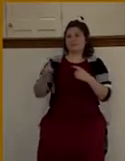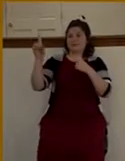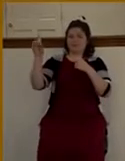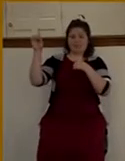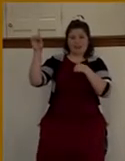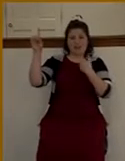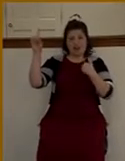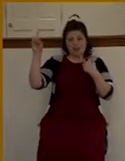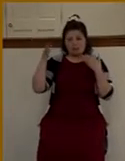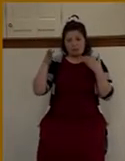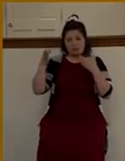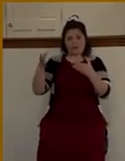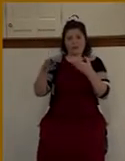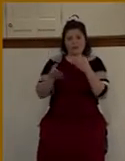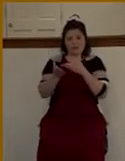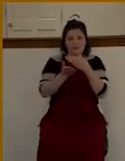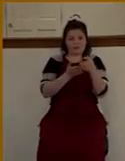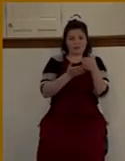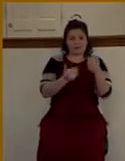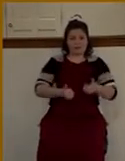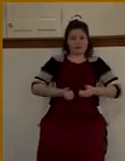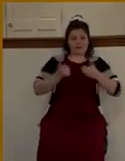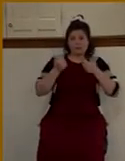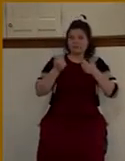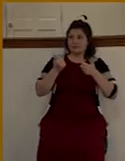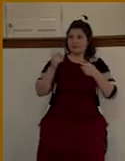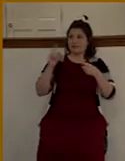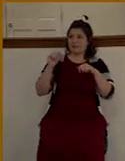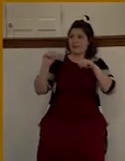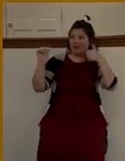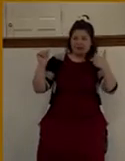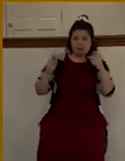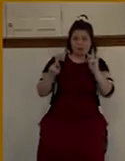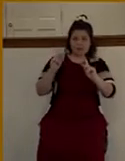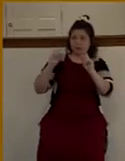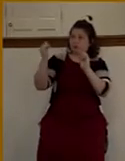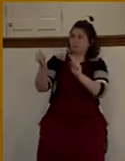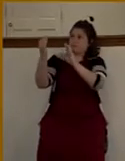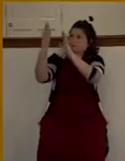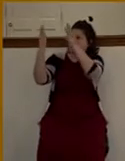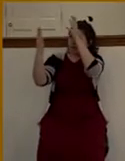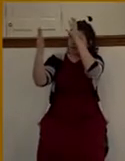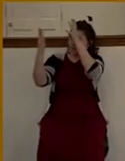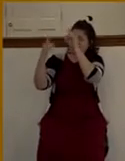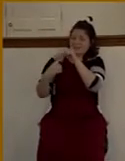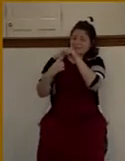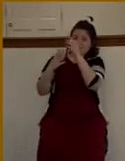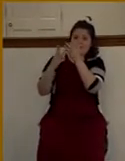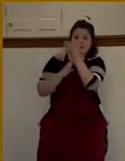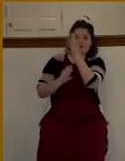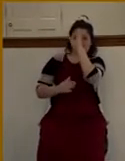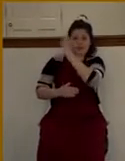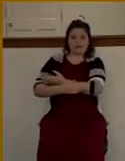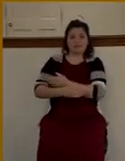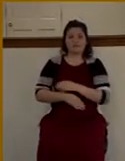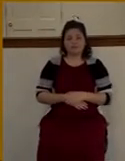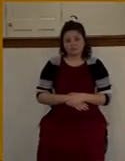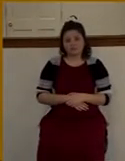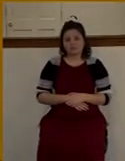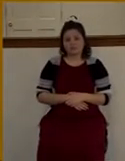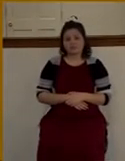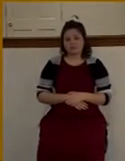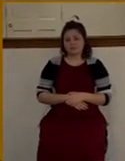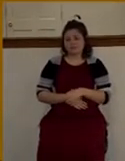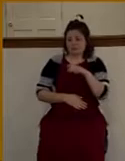the truth, and the life. No man comes unto the Father except through me. And he asked the right question. We see